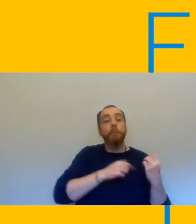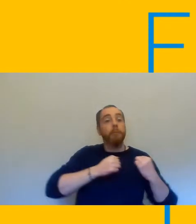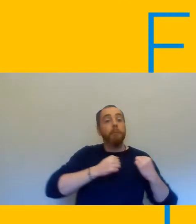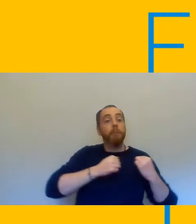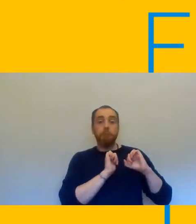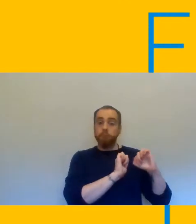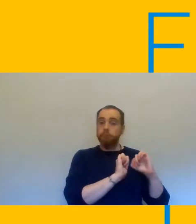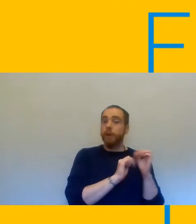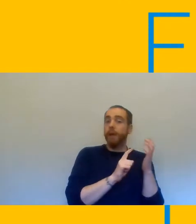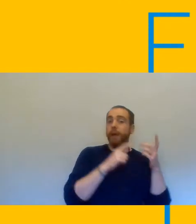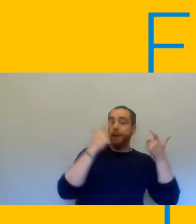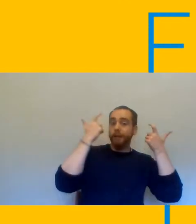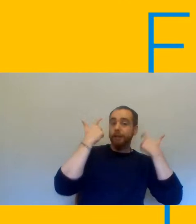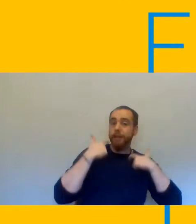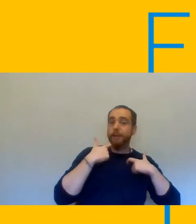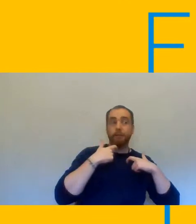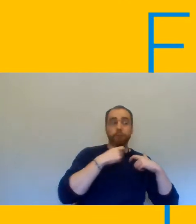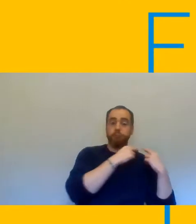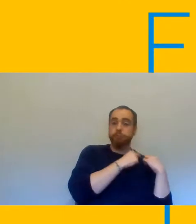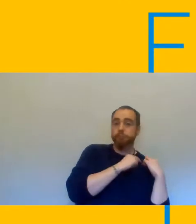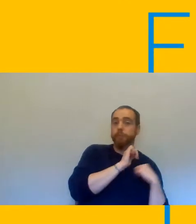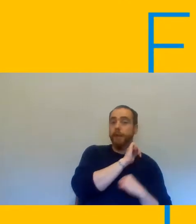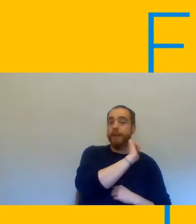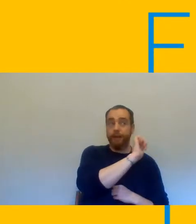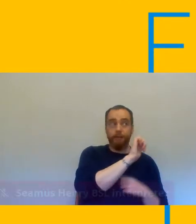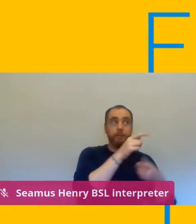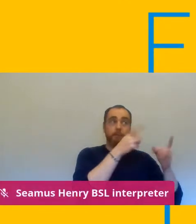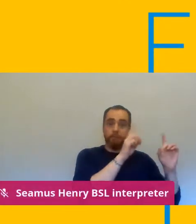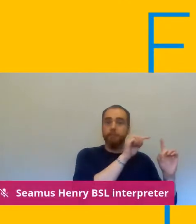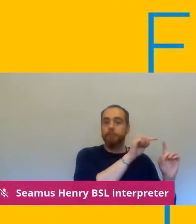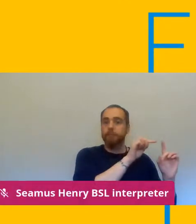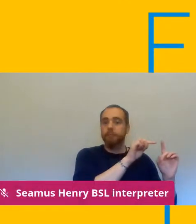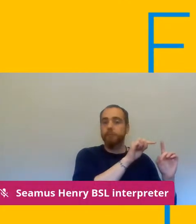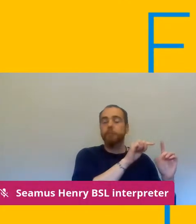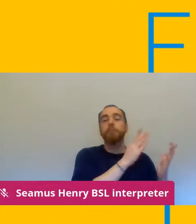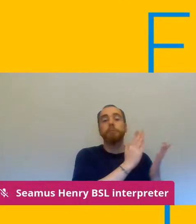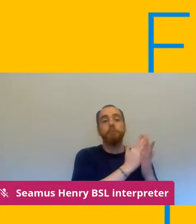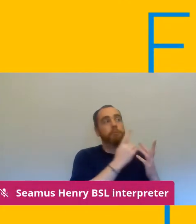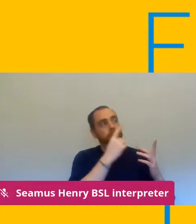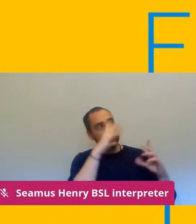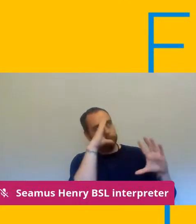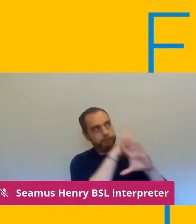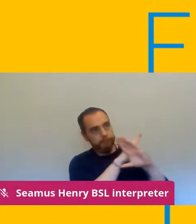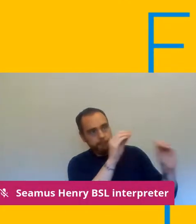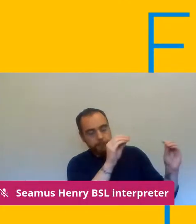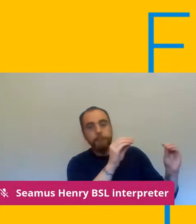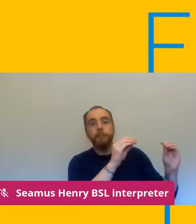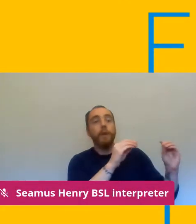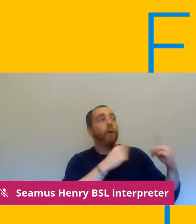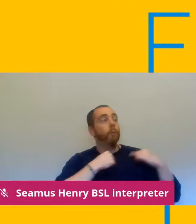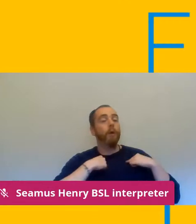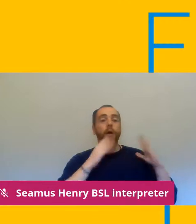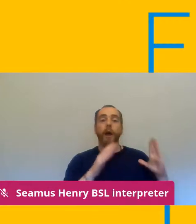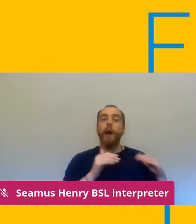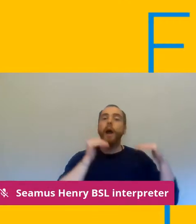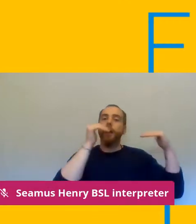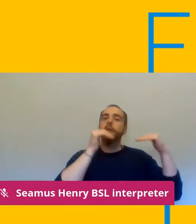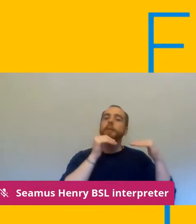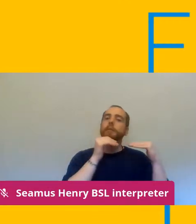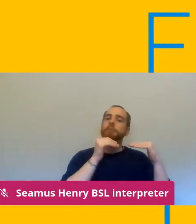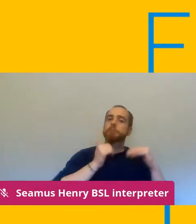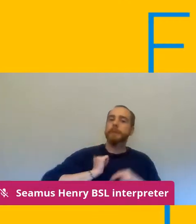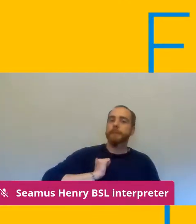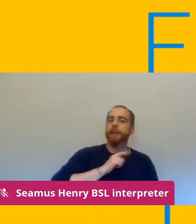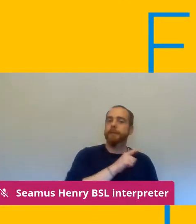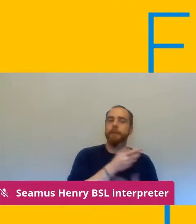um the bottom line with employers is we expect a higher standard from the employers than the government expects and we expect employers to reach